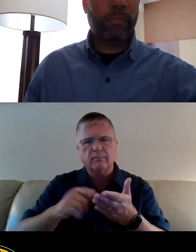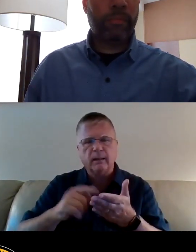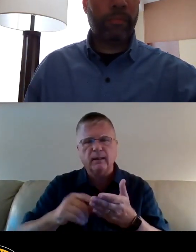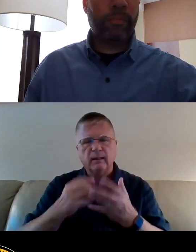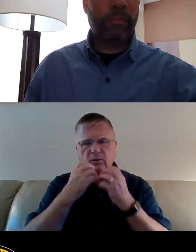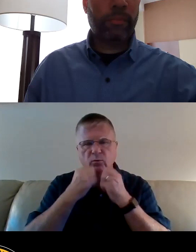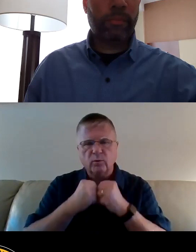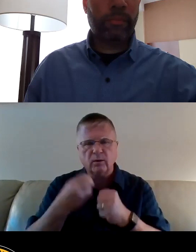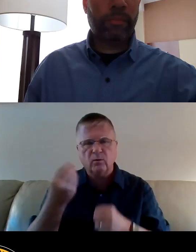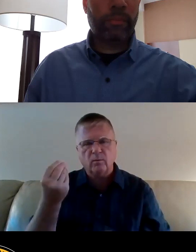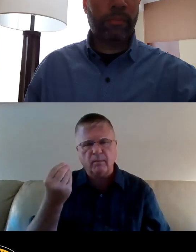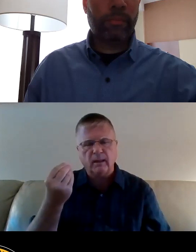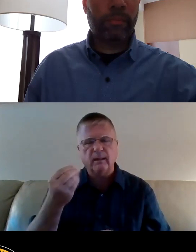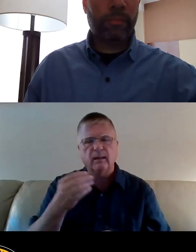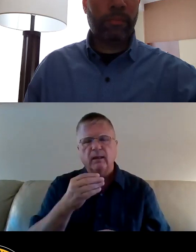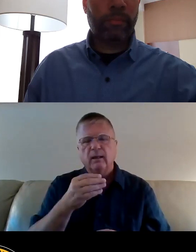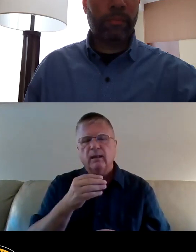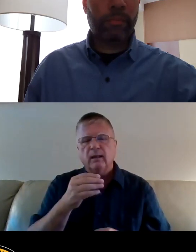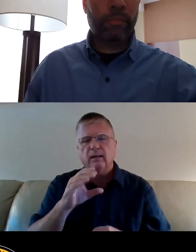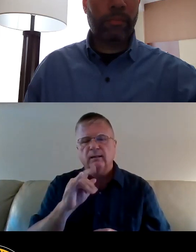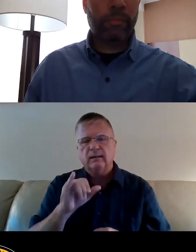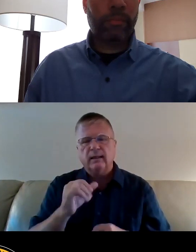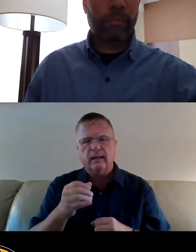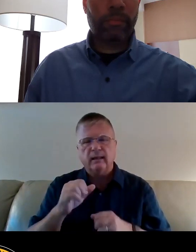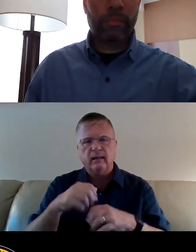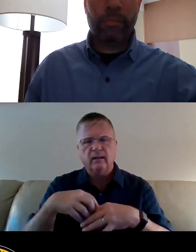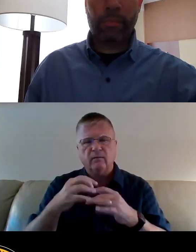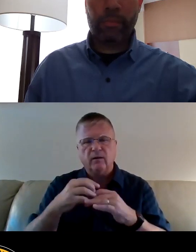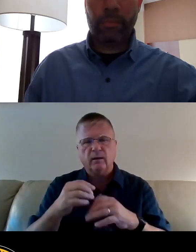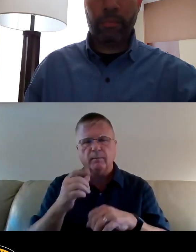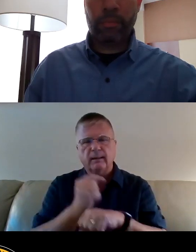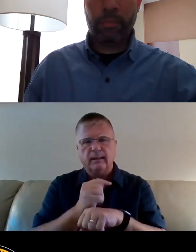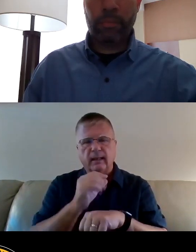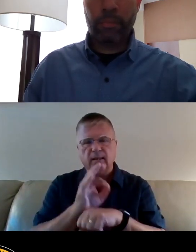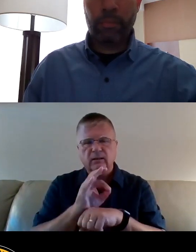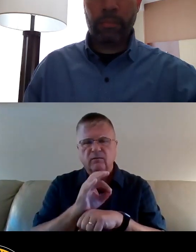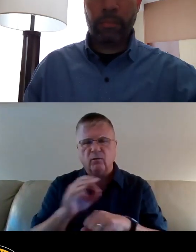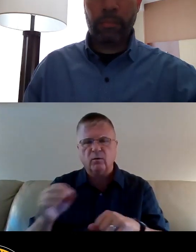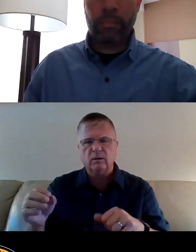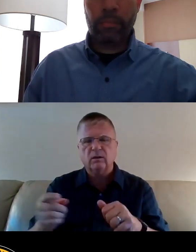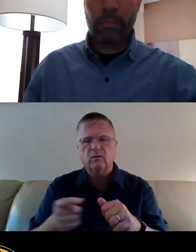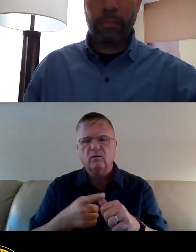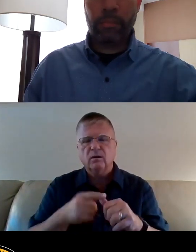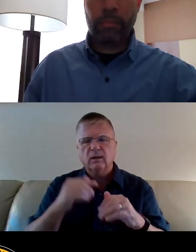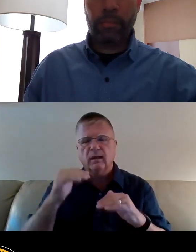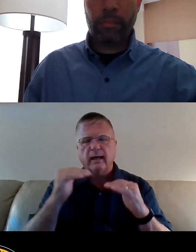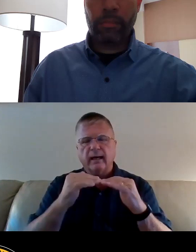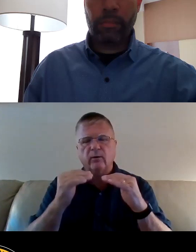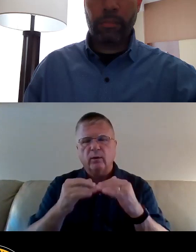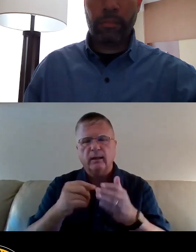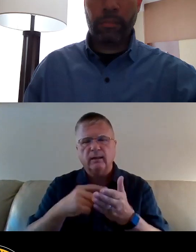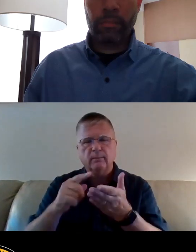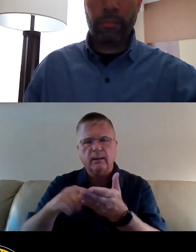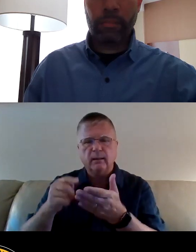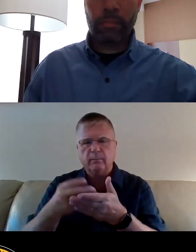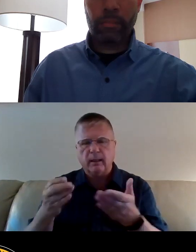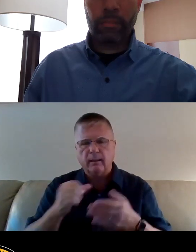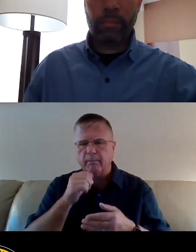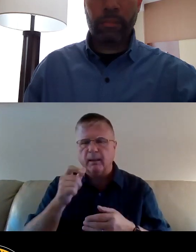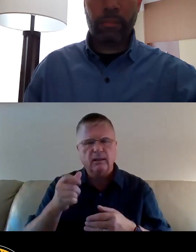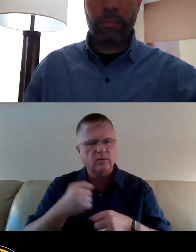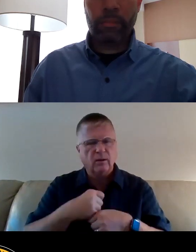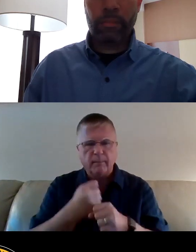The city announced a task force to steward an equity-first spending plan, but the task force has not ensured representation